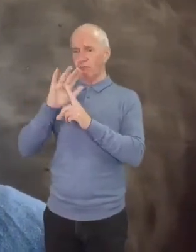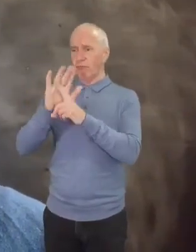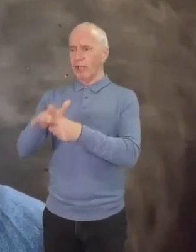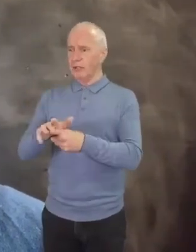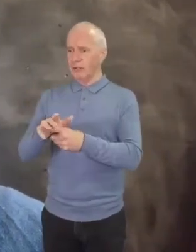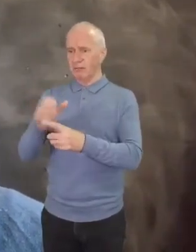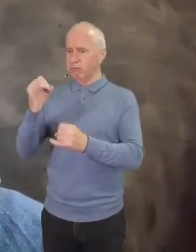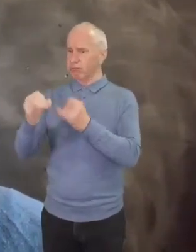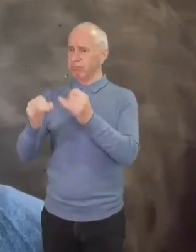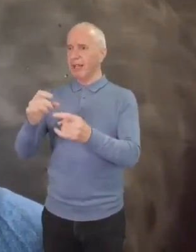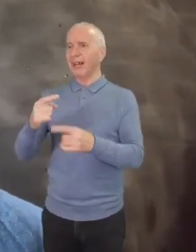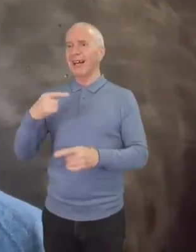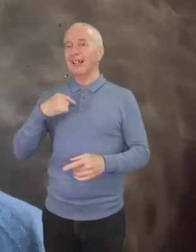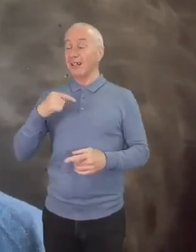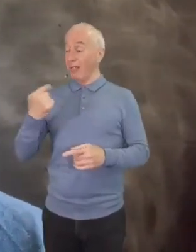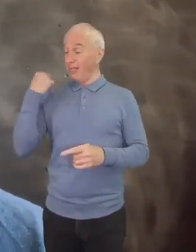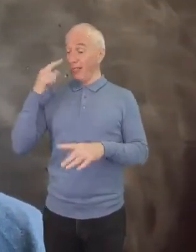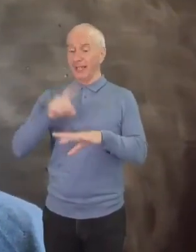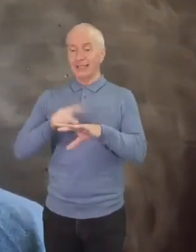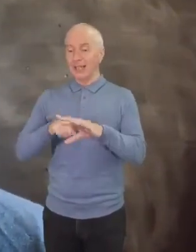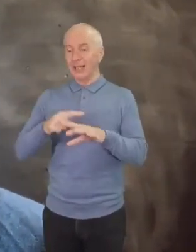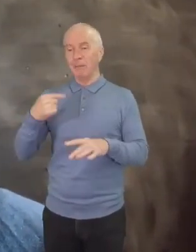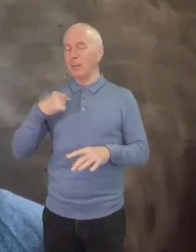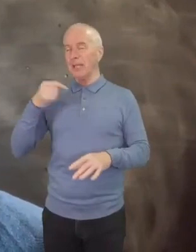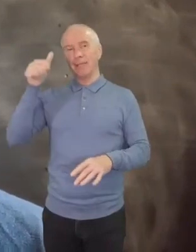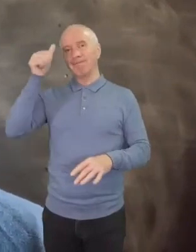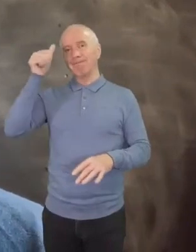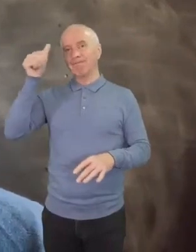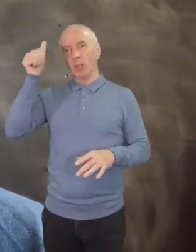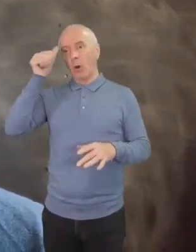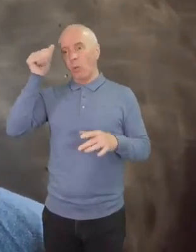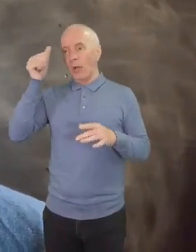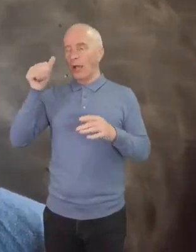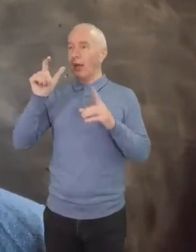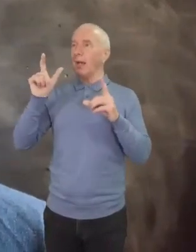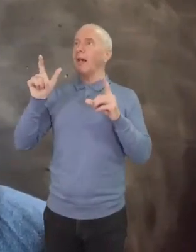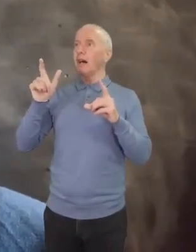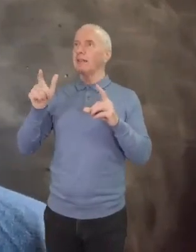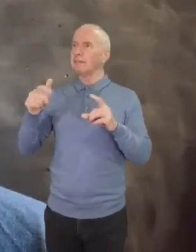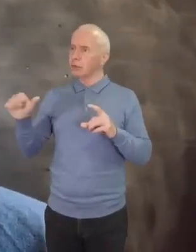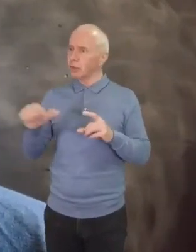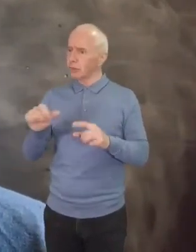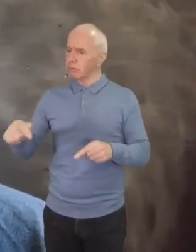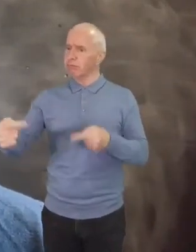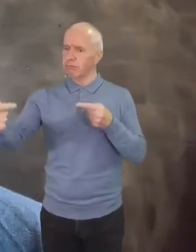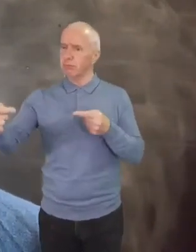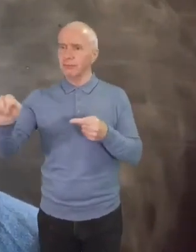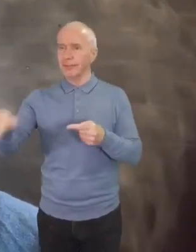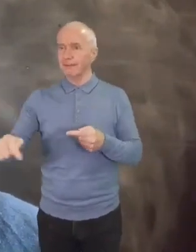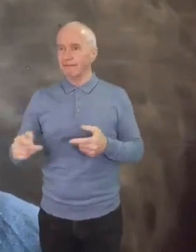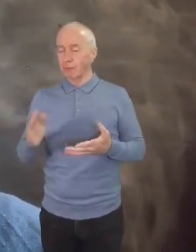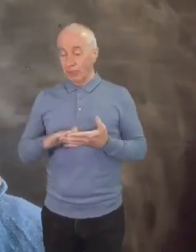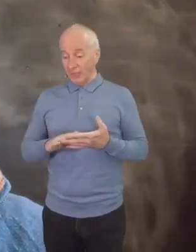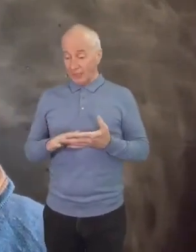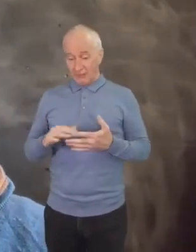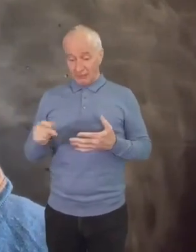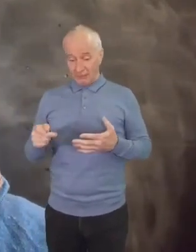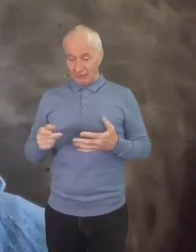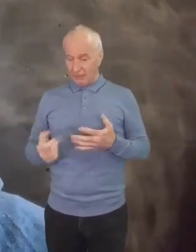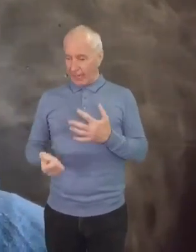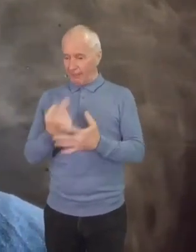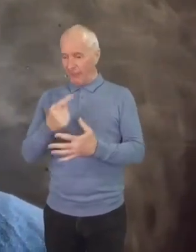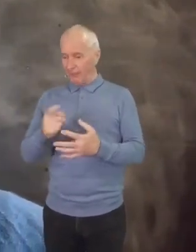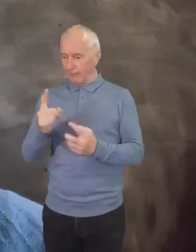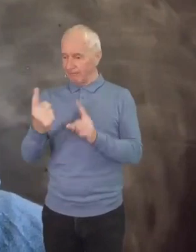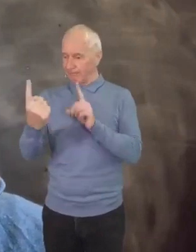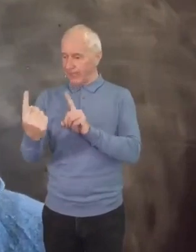wish I had the awareness at the time to gently challenge it. These conventions are just not happening at an individual interaction level